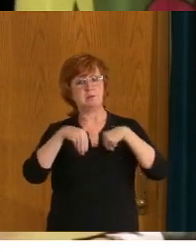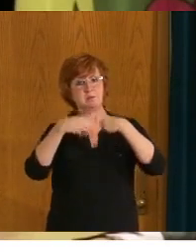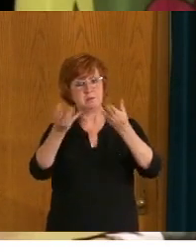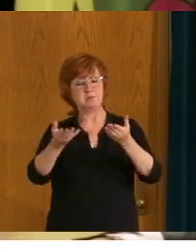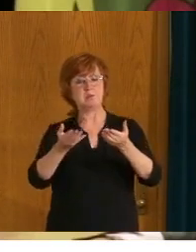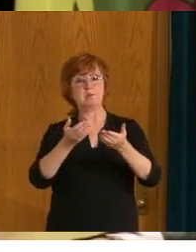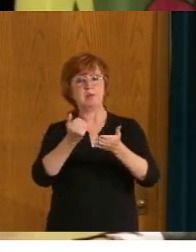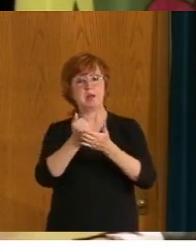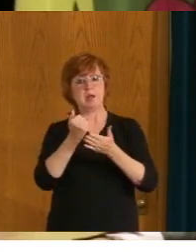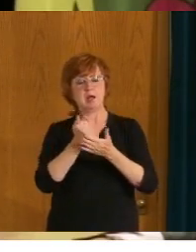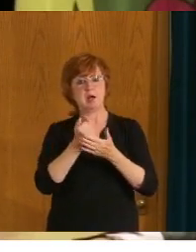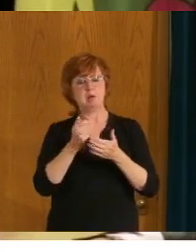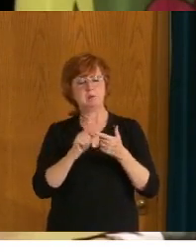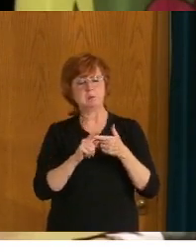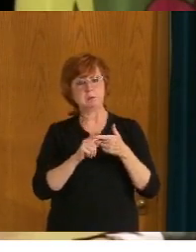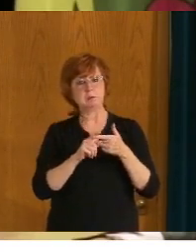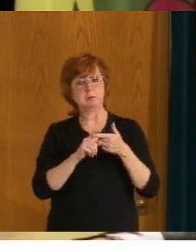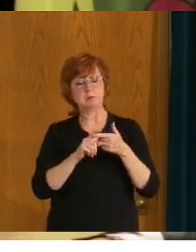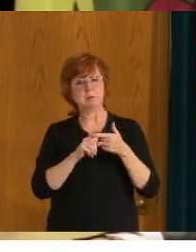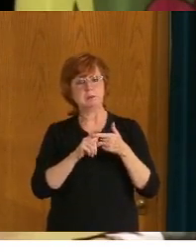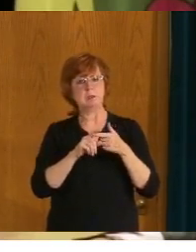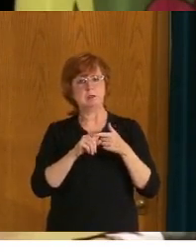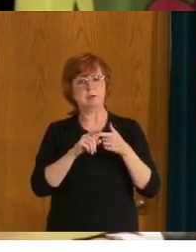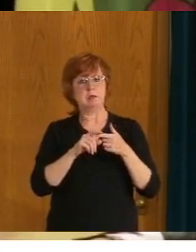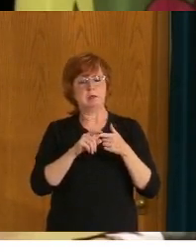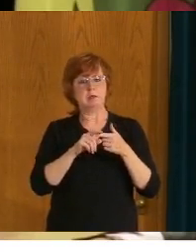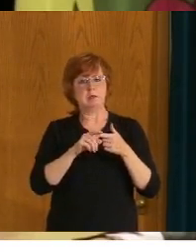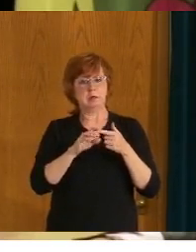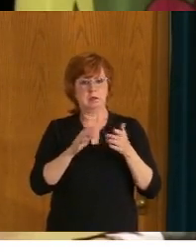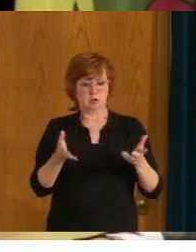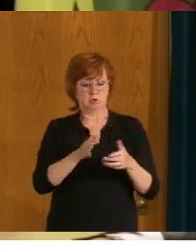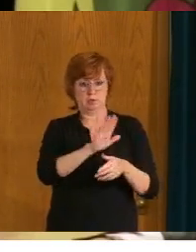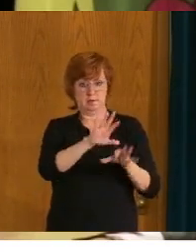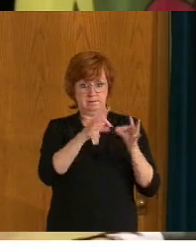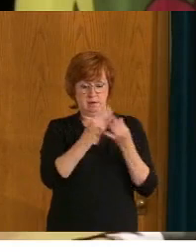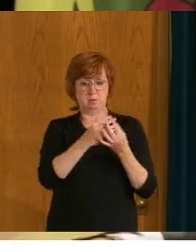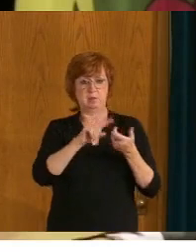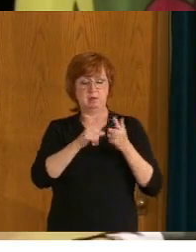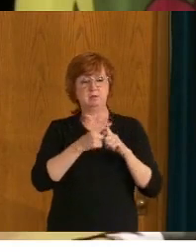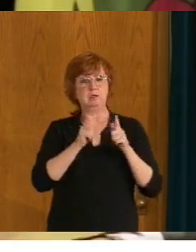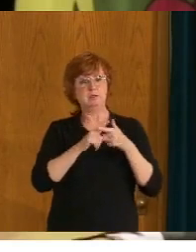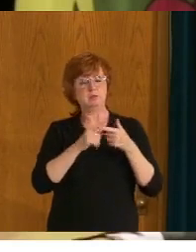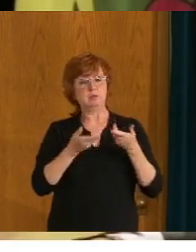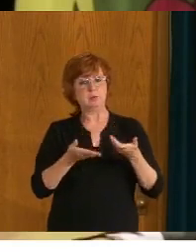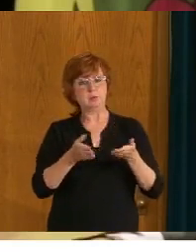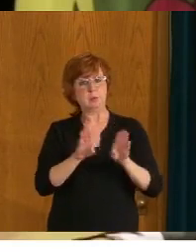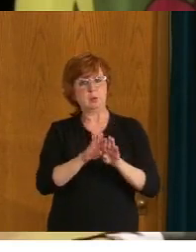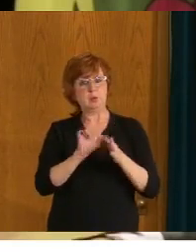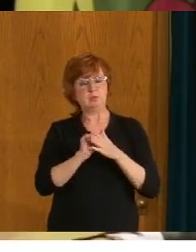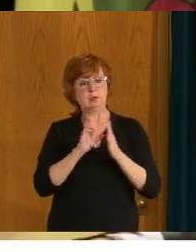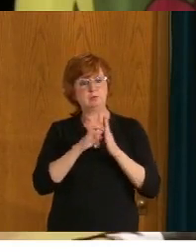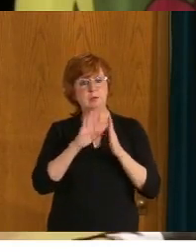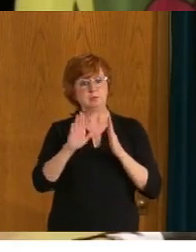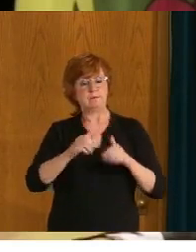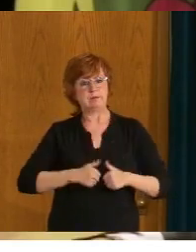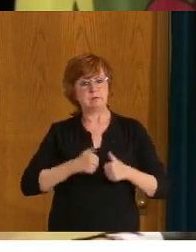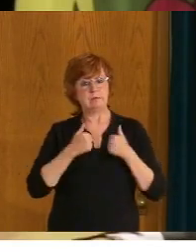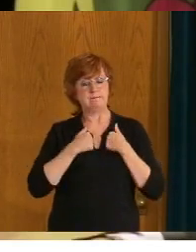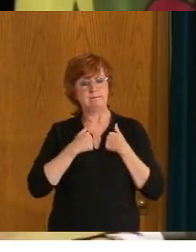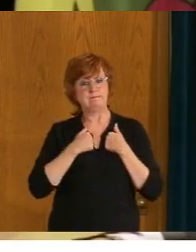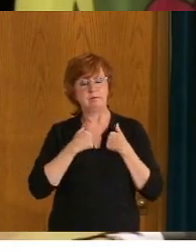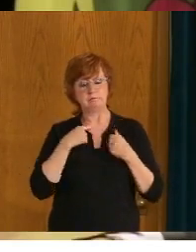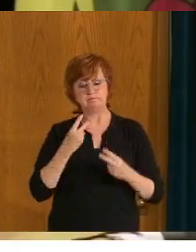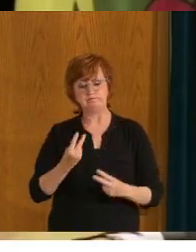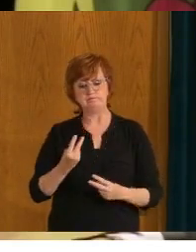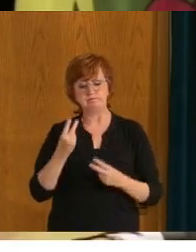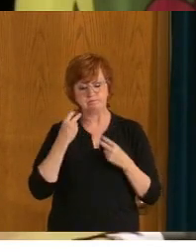for those families and friends of, of these individuals. And so this is part of the, of the process of, of reconciliation. And,